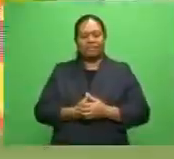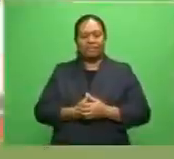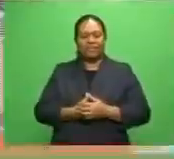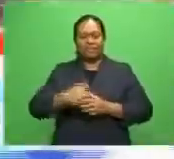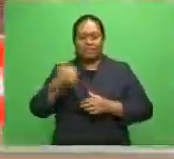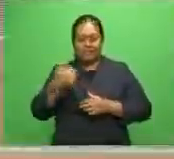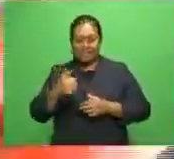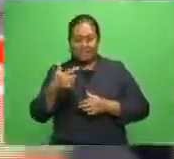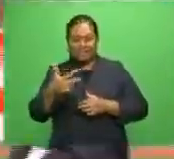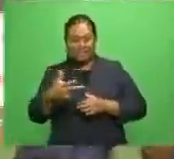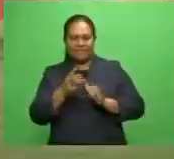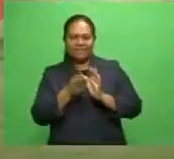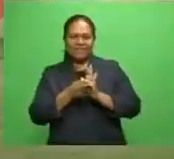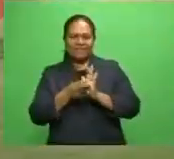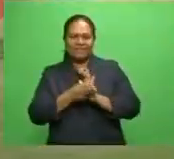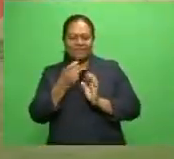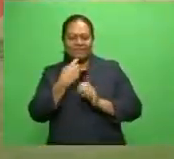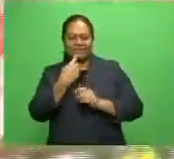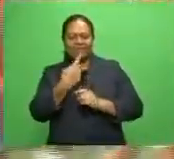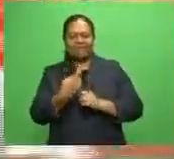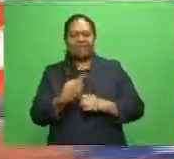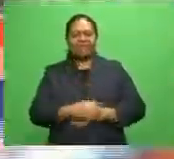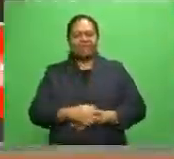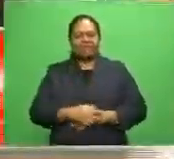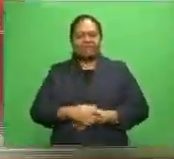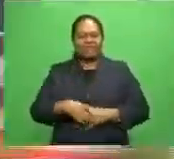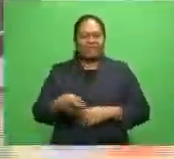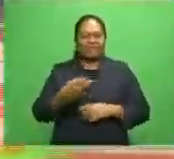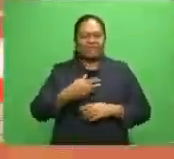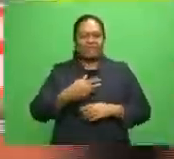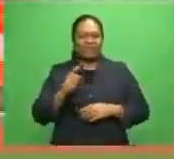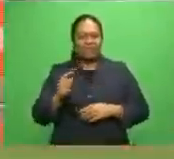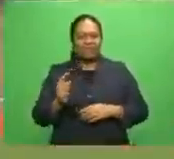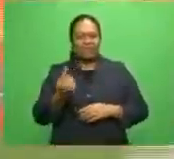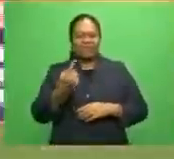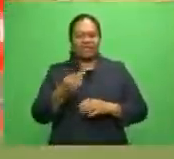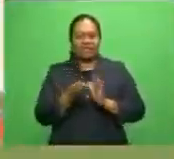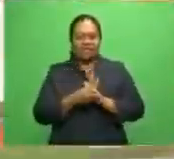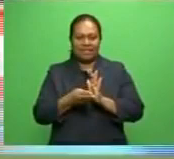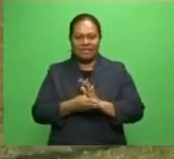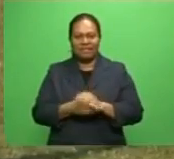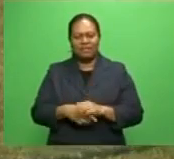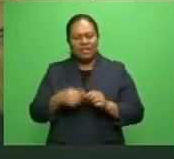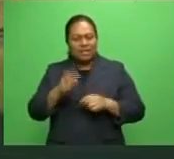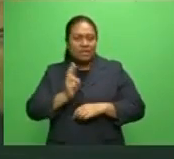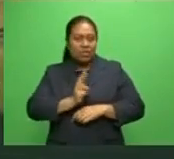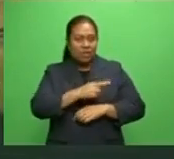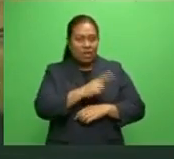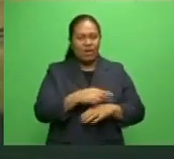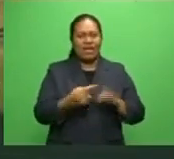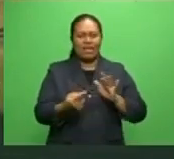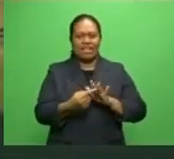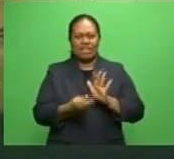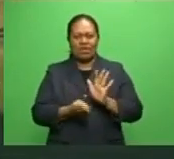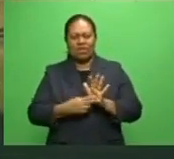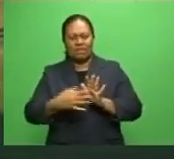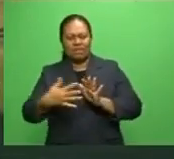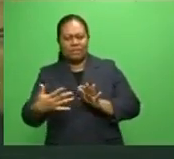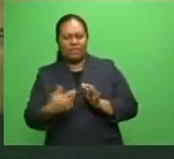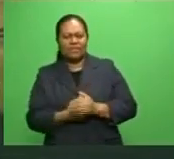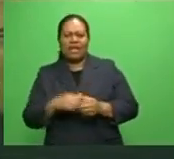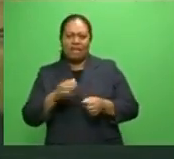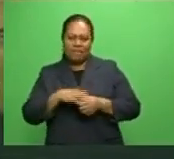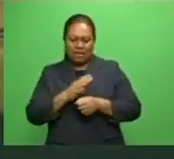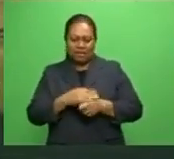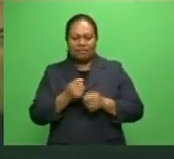68th minute and Abu Zahid scoring the equalizer in the 91st minute. But it was Rewa's Inokiturangalelai's final penalty for